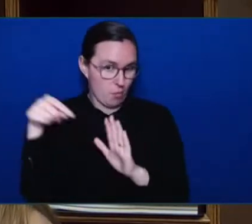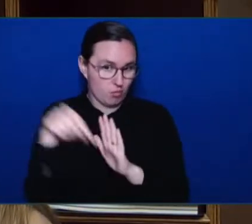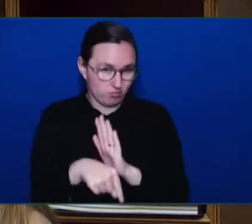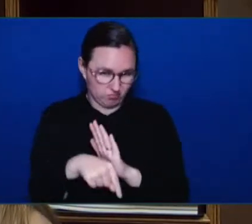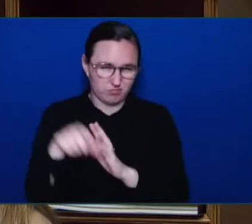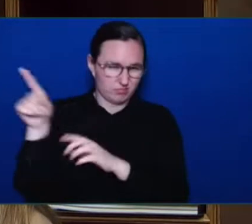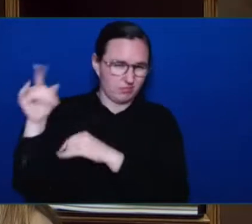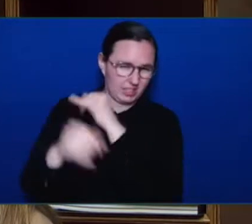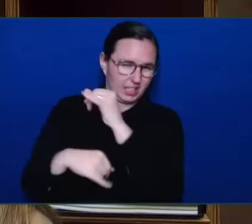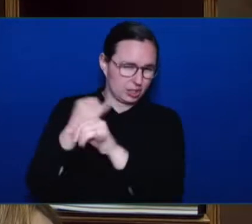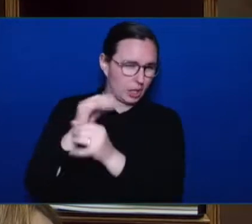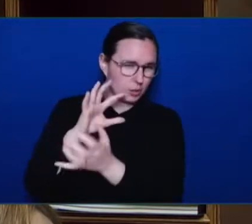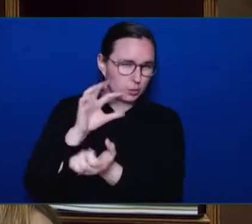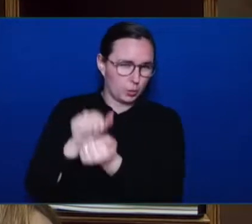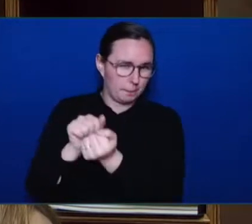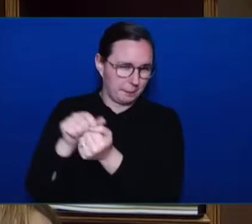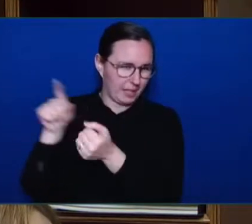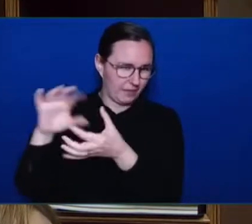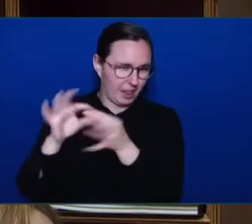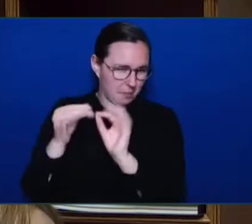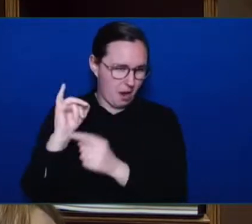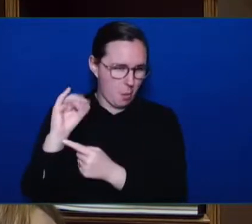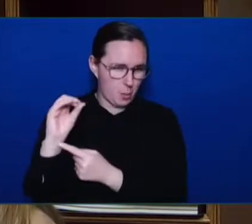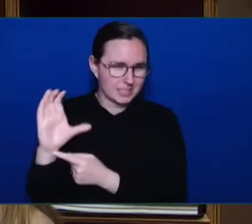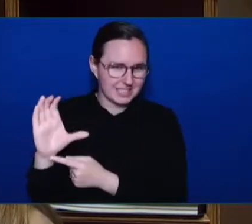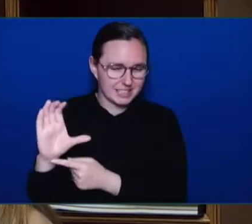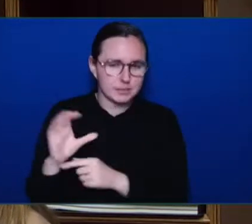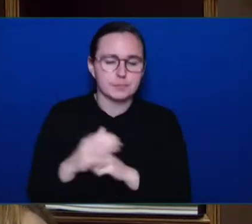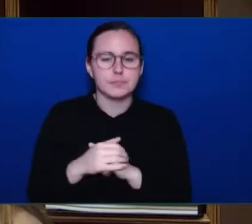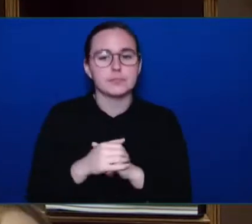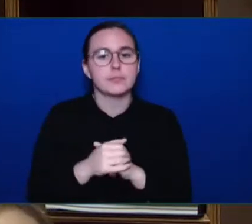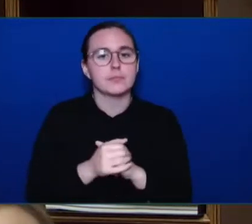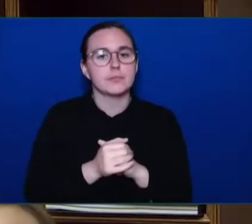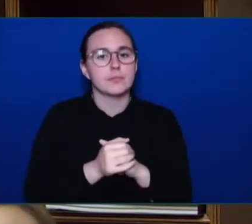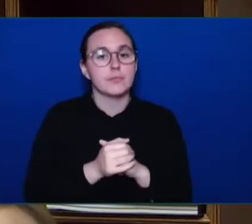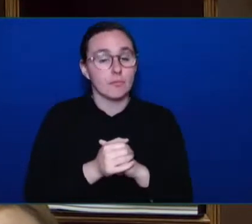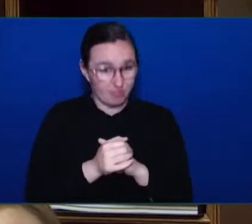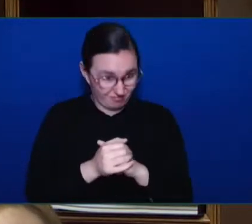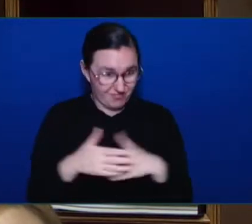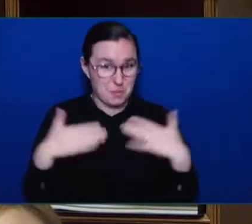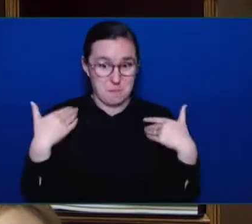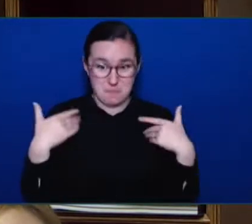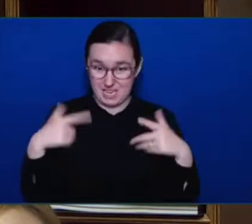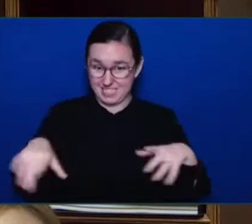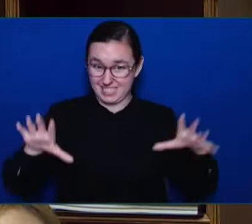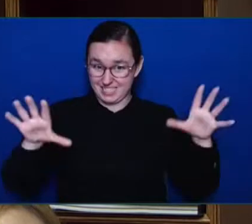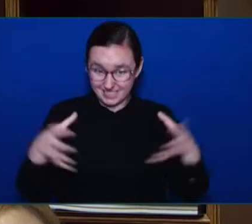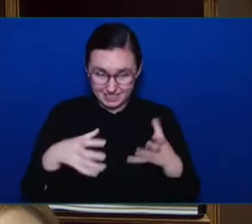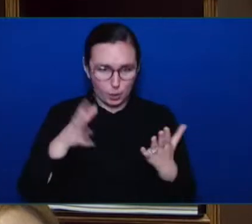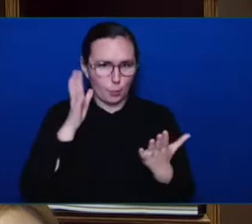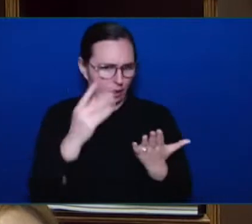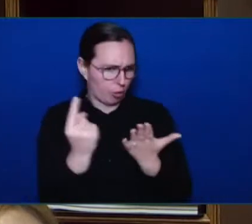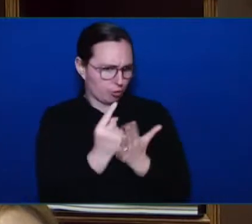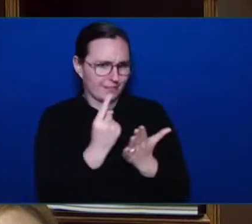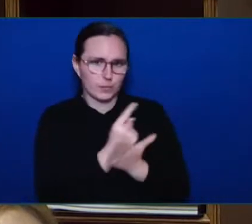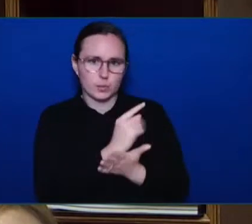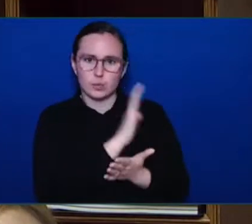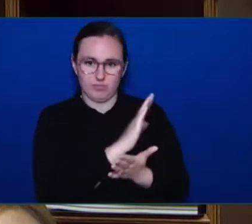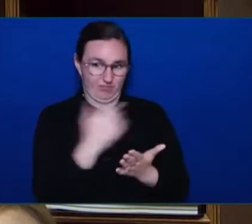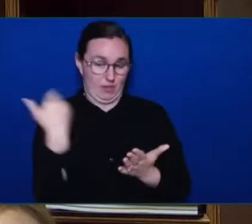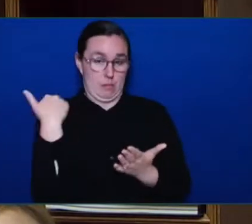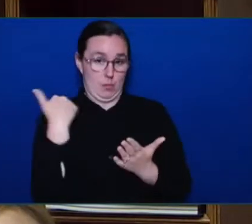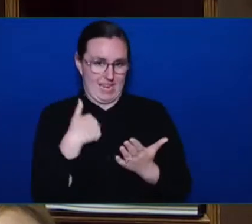Cabinet reviewed the host proposal. Ultimately, we had to take a look at whether the costs and the risks of